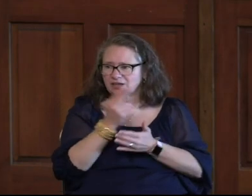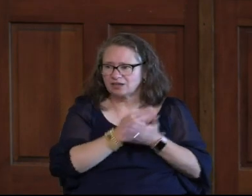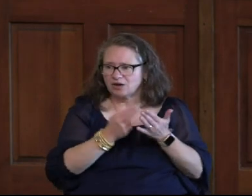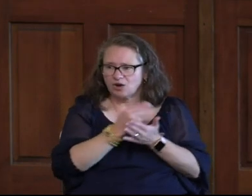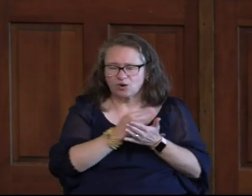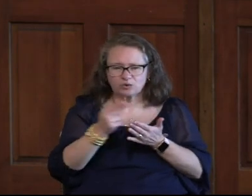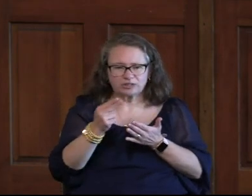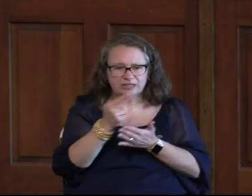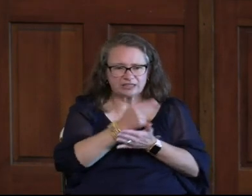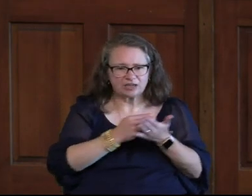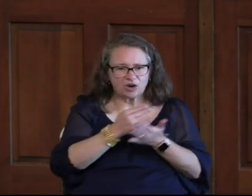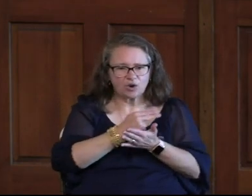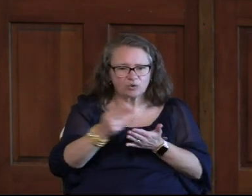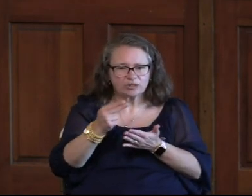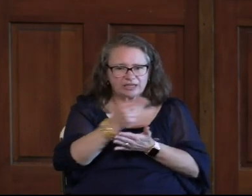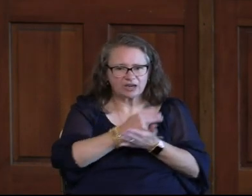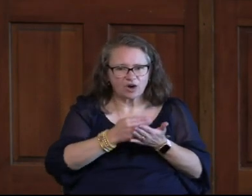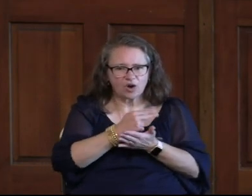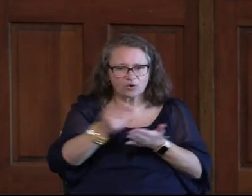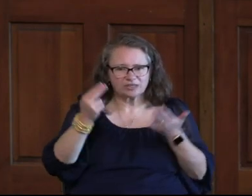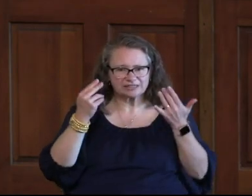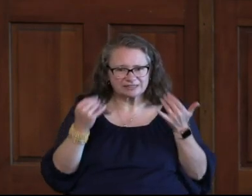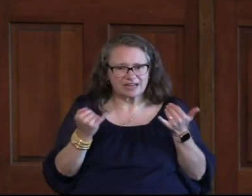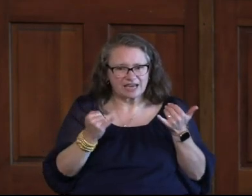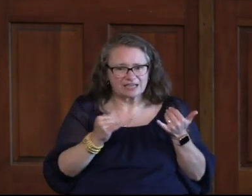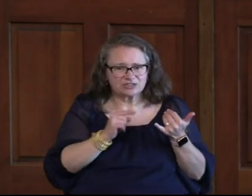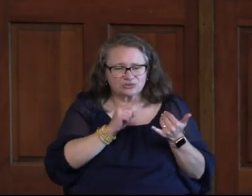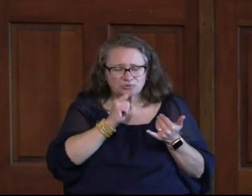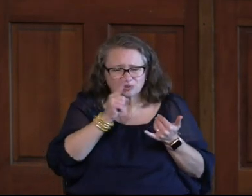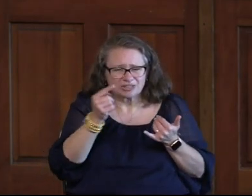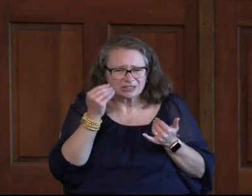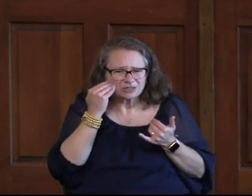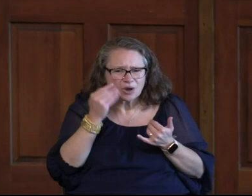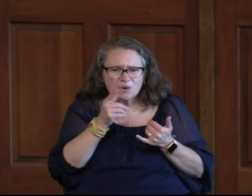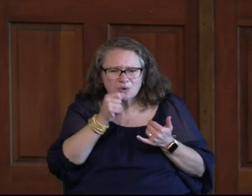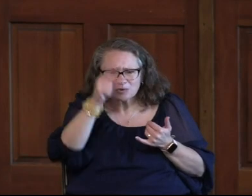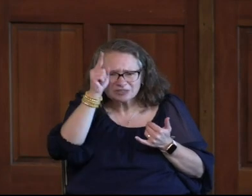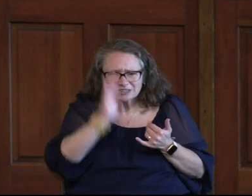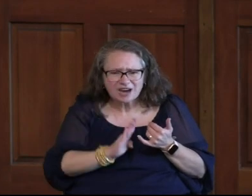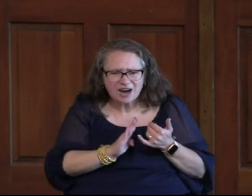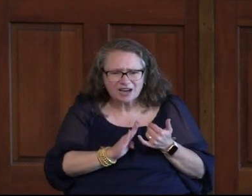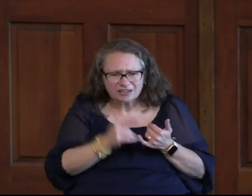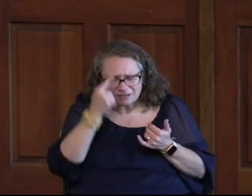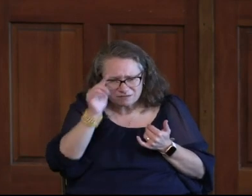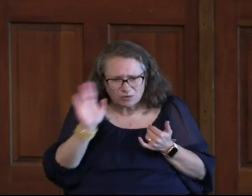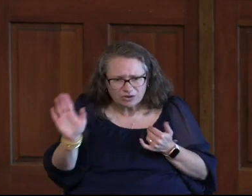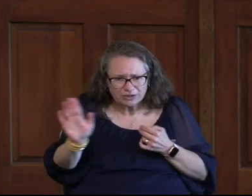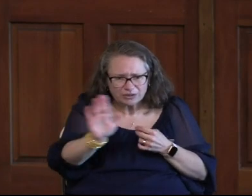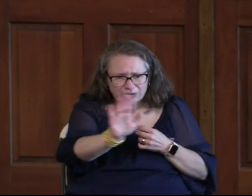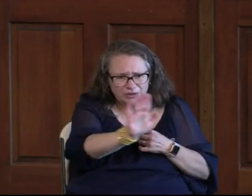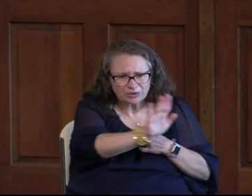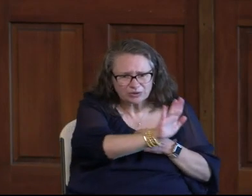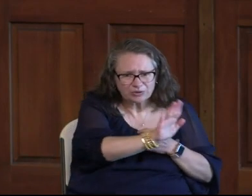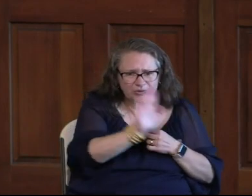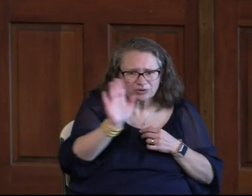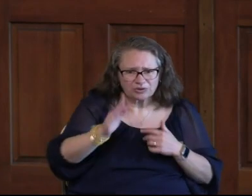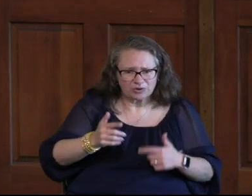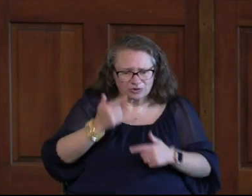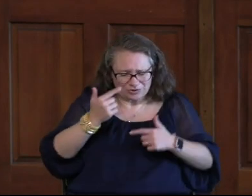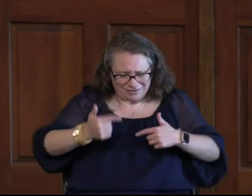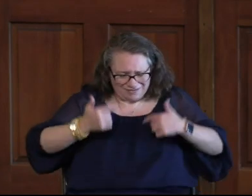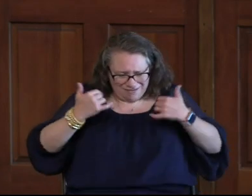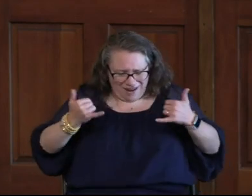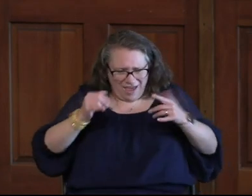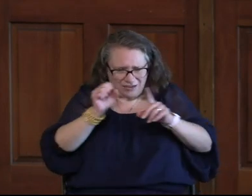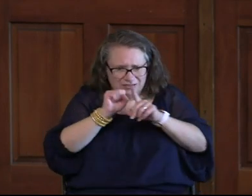Holy Holy Today Can't we But until You realize Who God Is For you In your Current